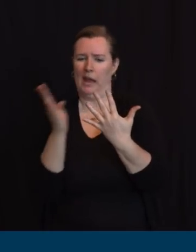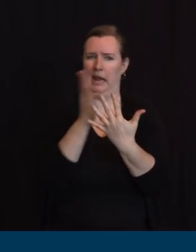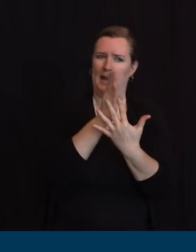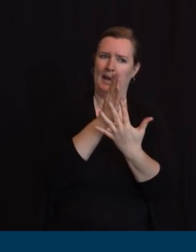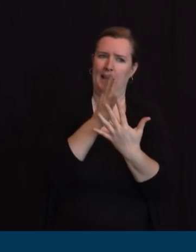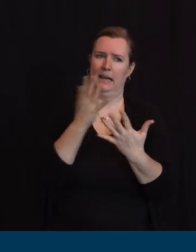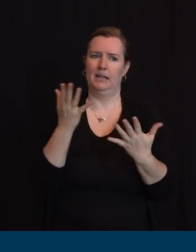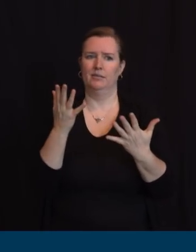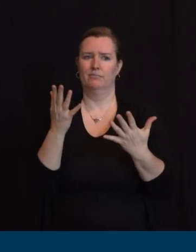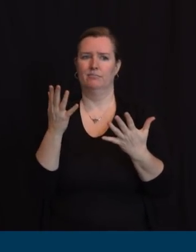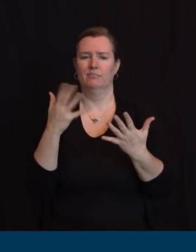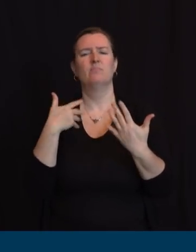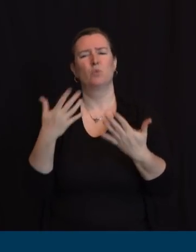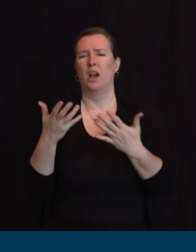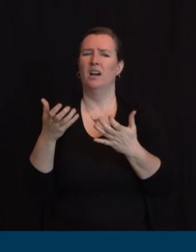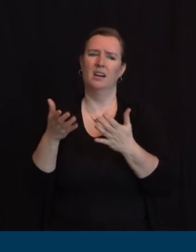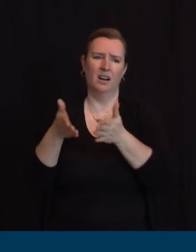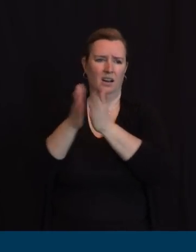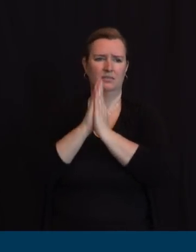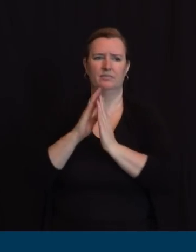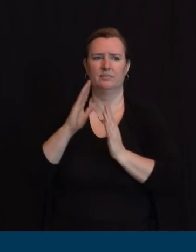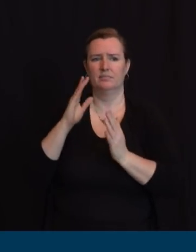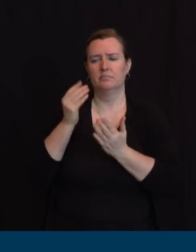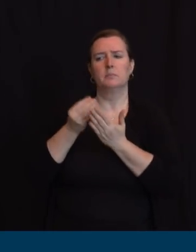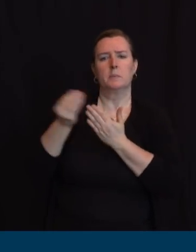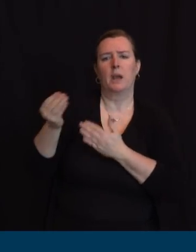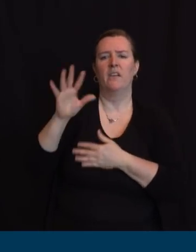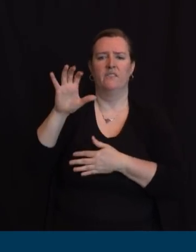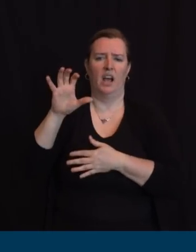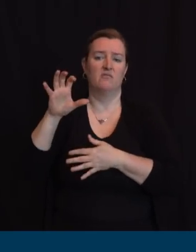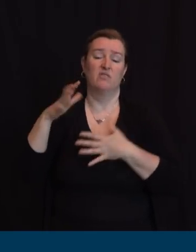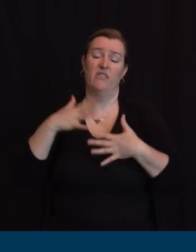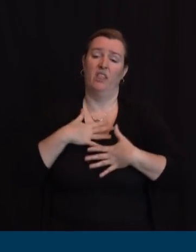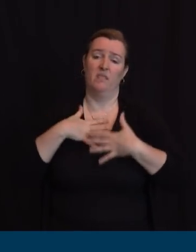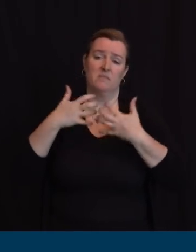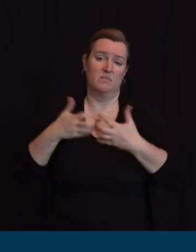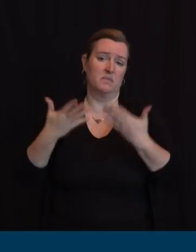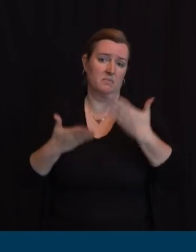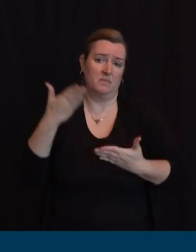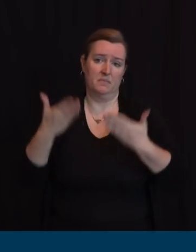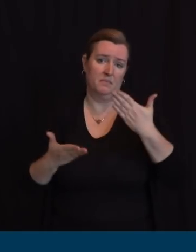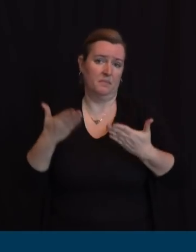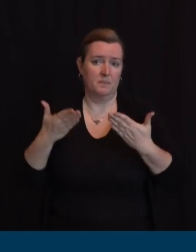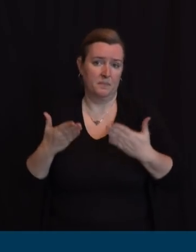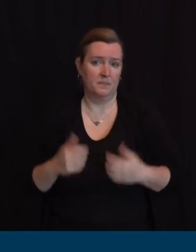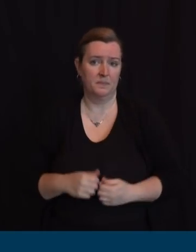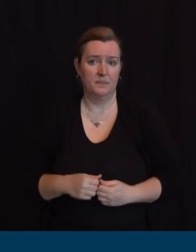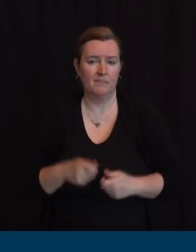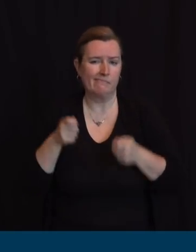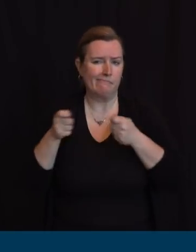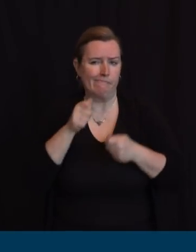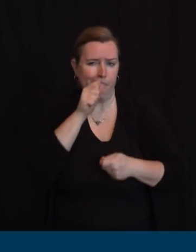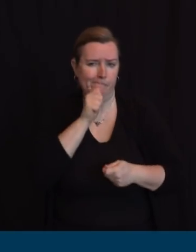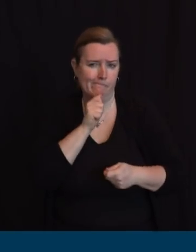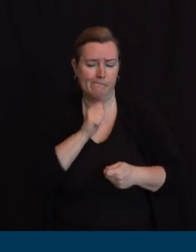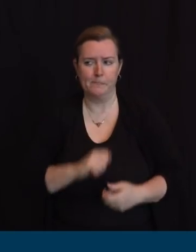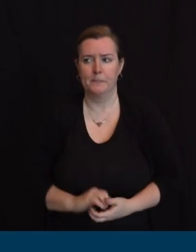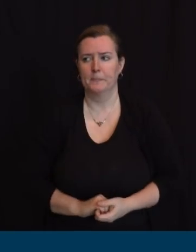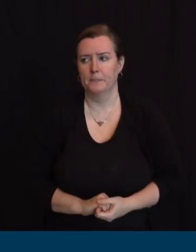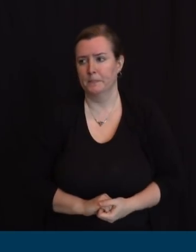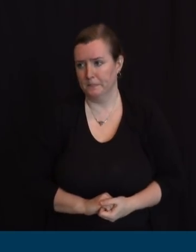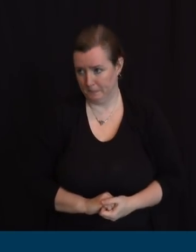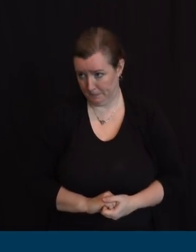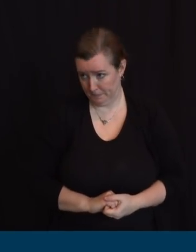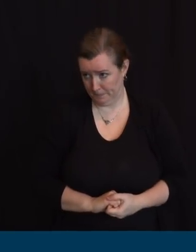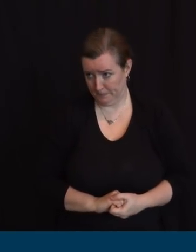I believe and I don't want to overstate this. This is a little bit like my testing comment earlier which is a little bit like my NJ Transit. The